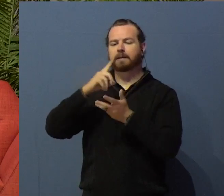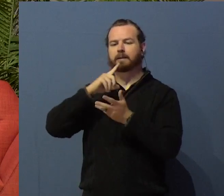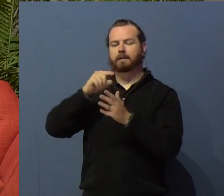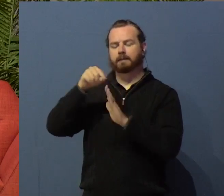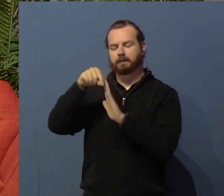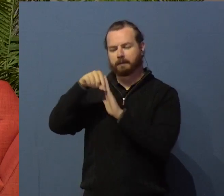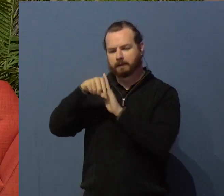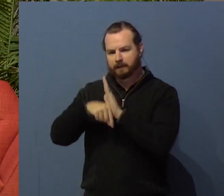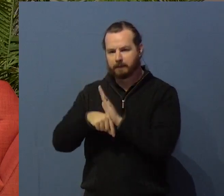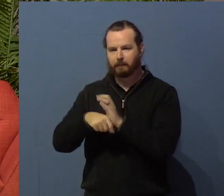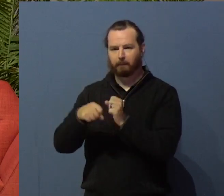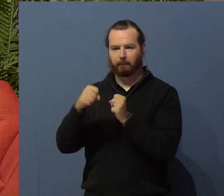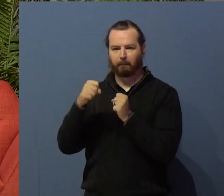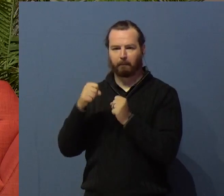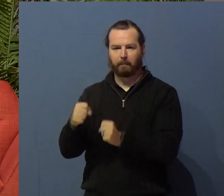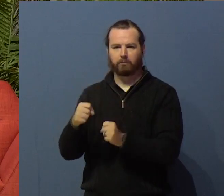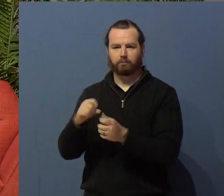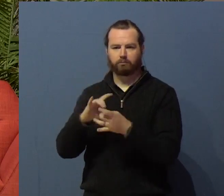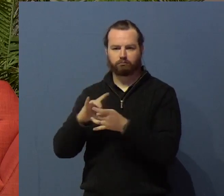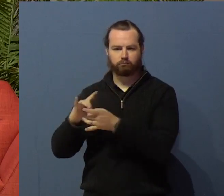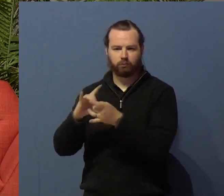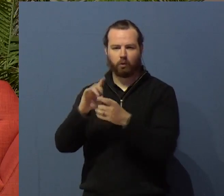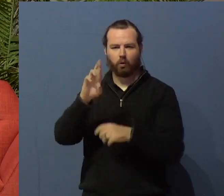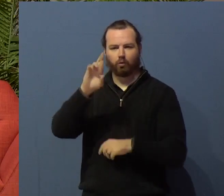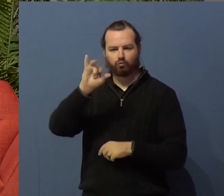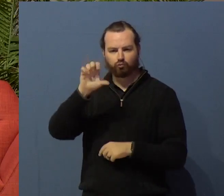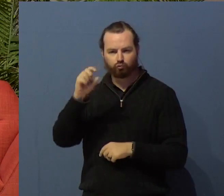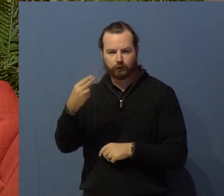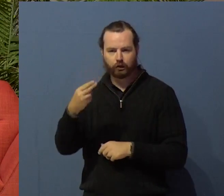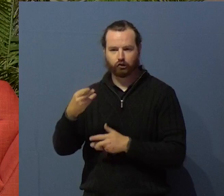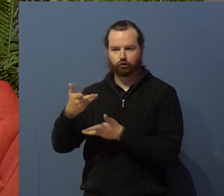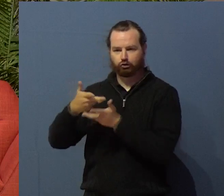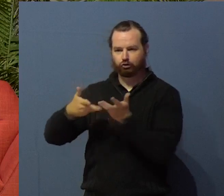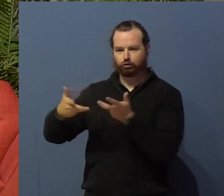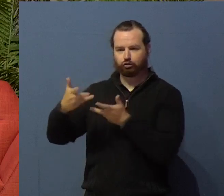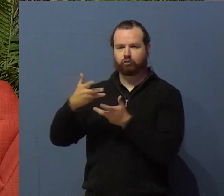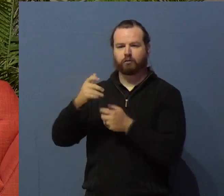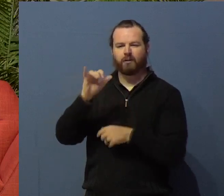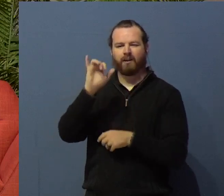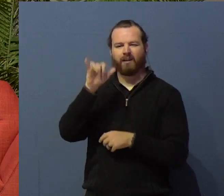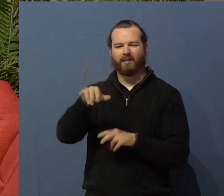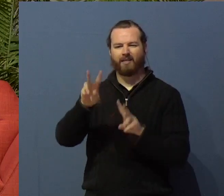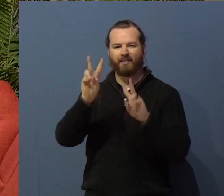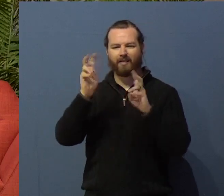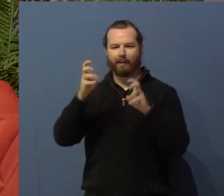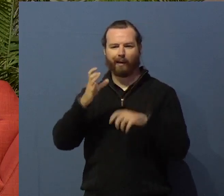It's a deeper, richer, my pastor in Grand Rapids says calls it a thick fellowship.